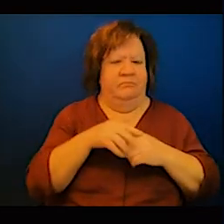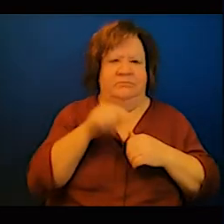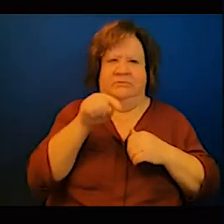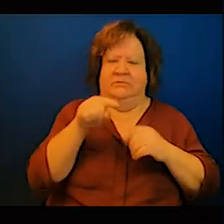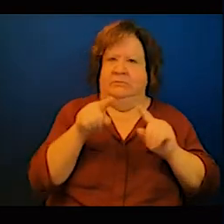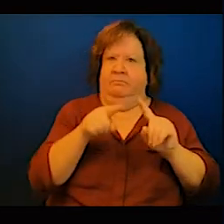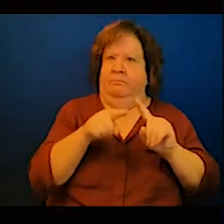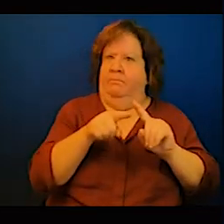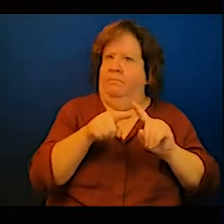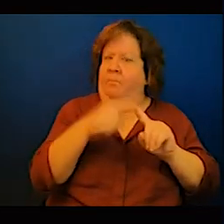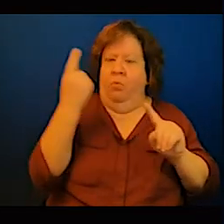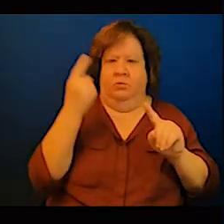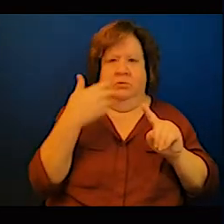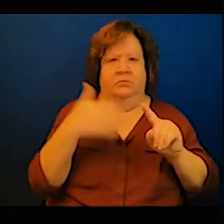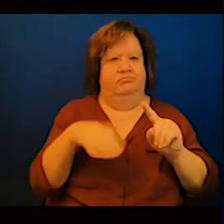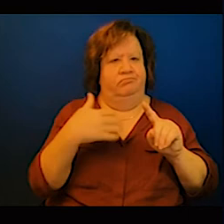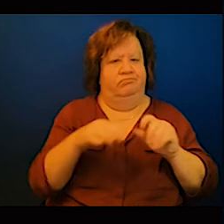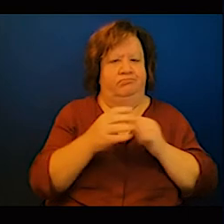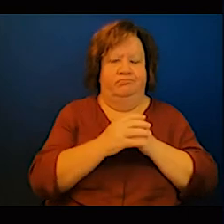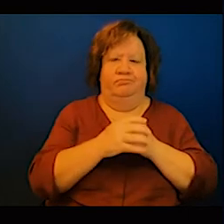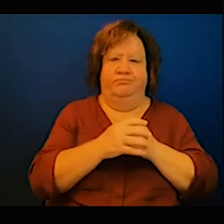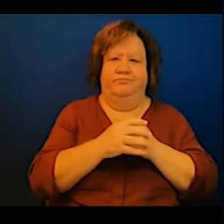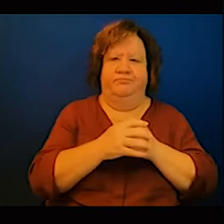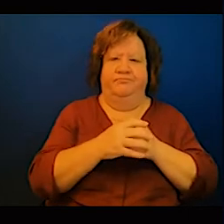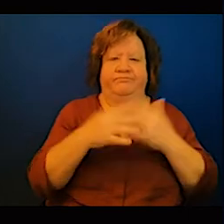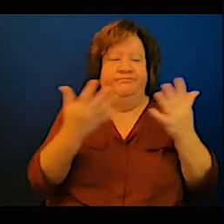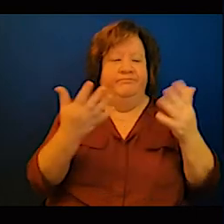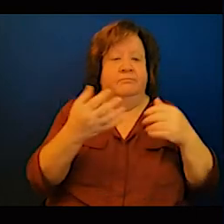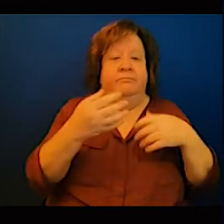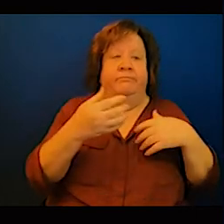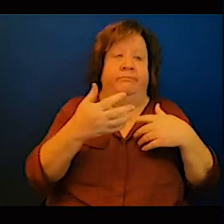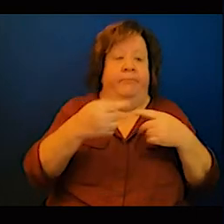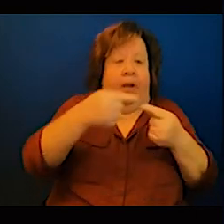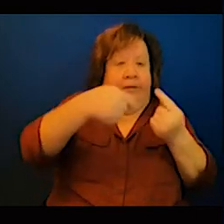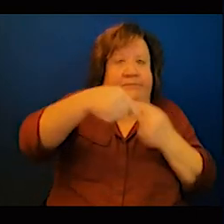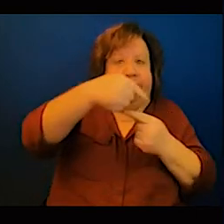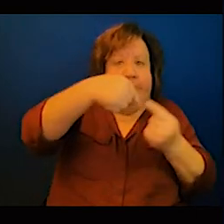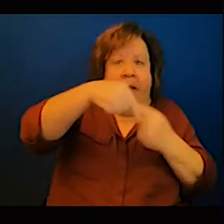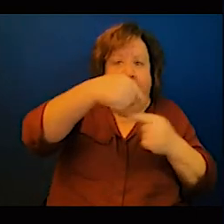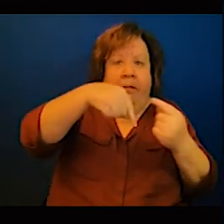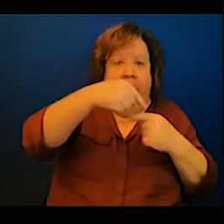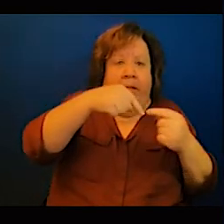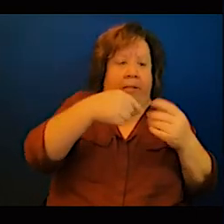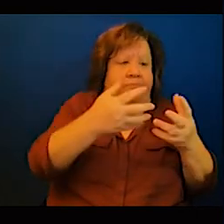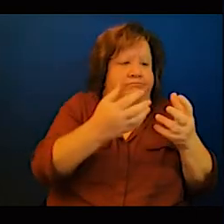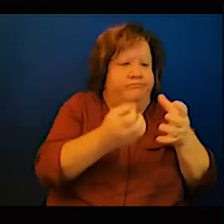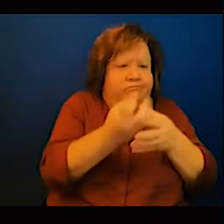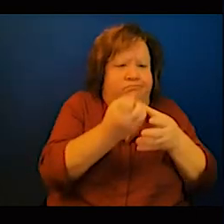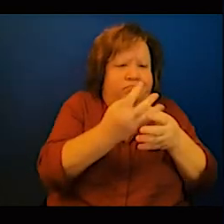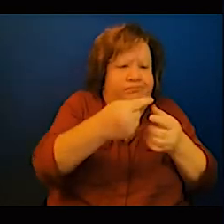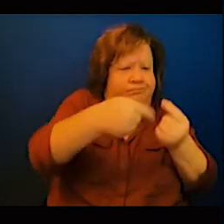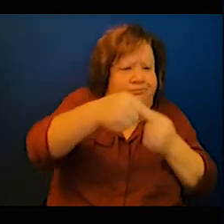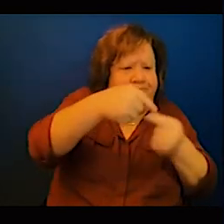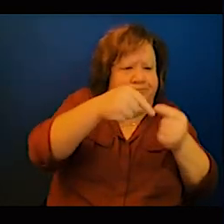we know the classic photovoltaic energy but when you look at Europe